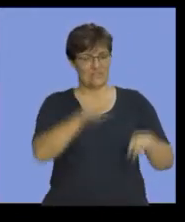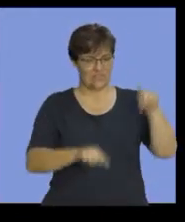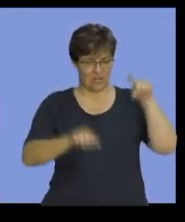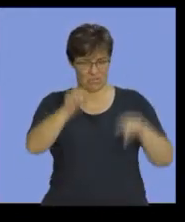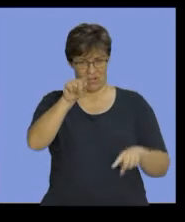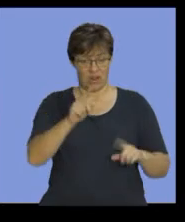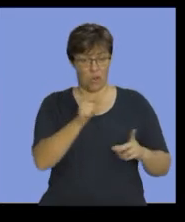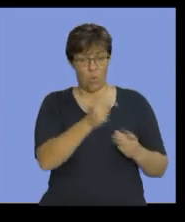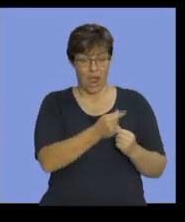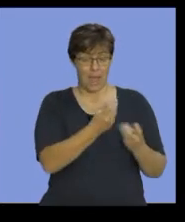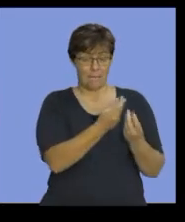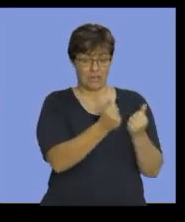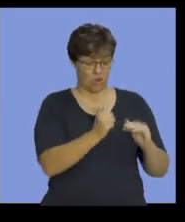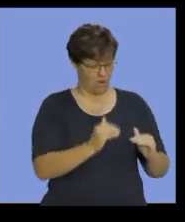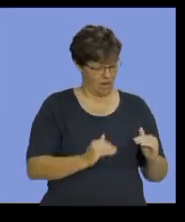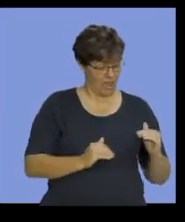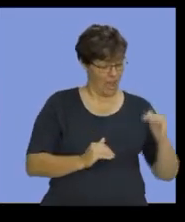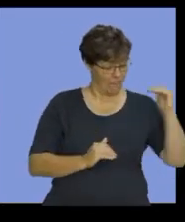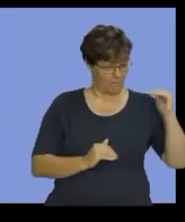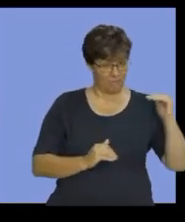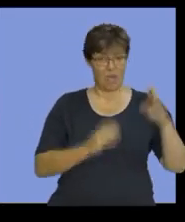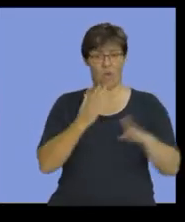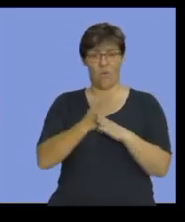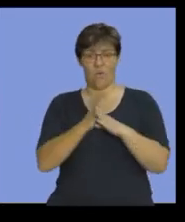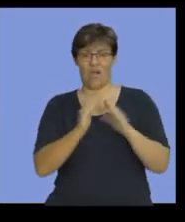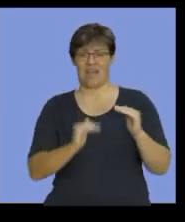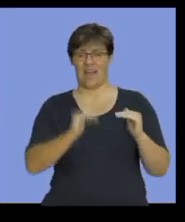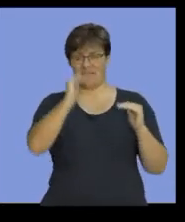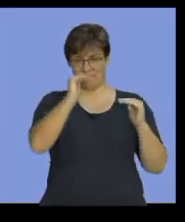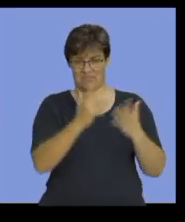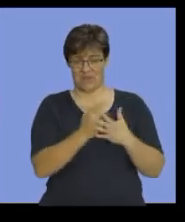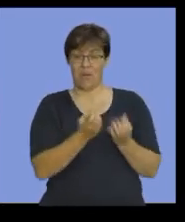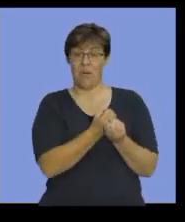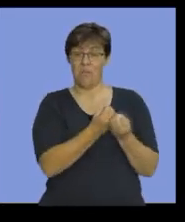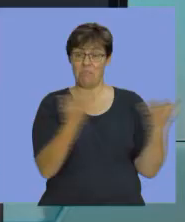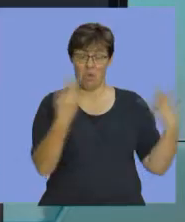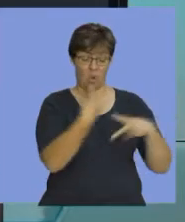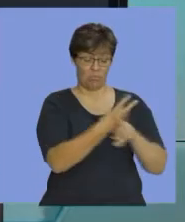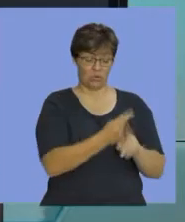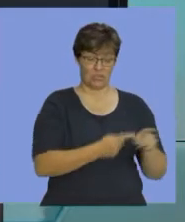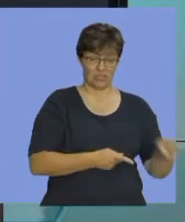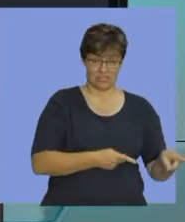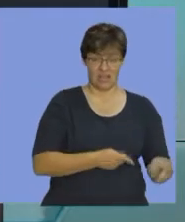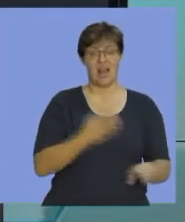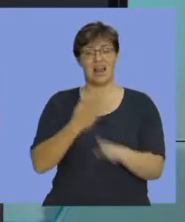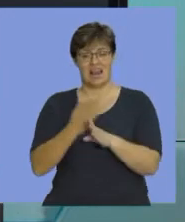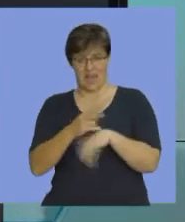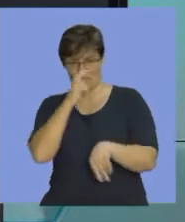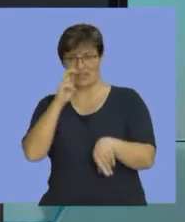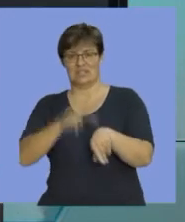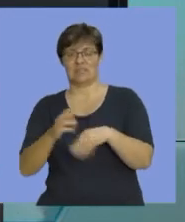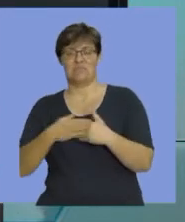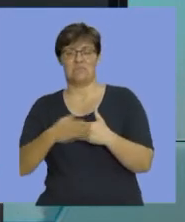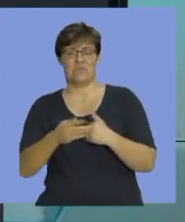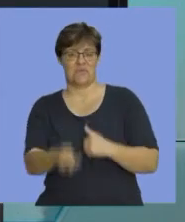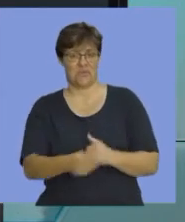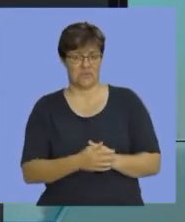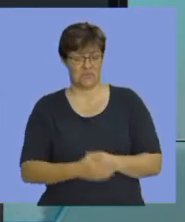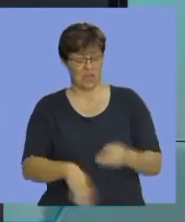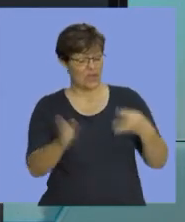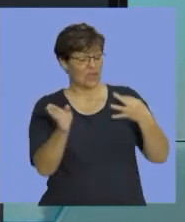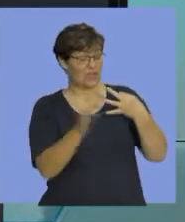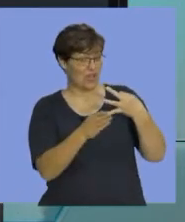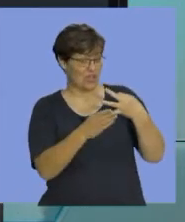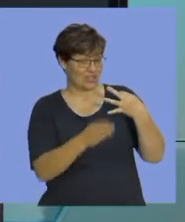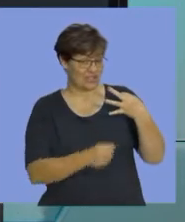cost because I explained earlier on, the more you produce, the more labor you require. And the third